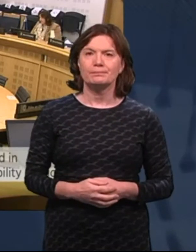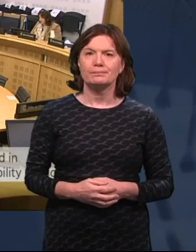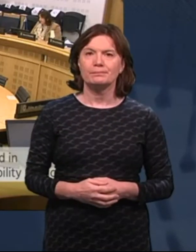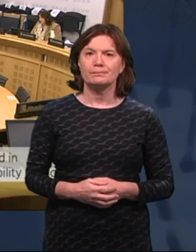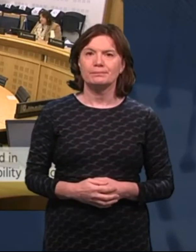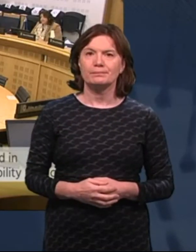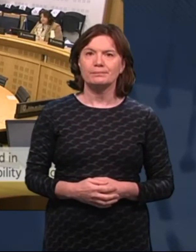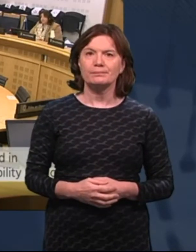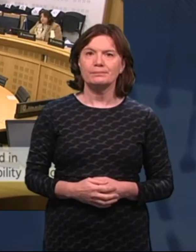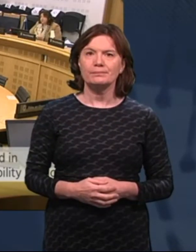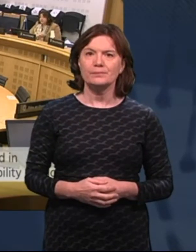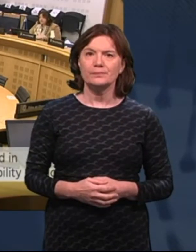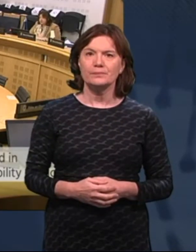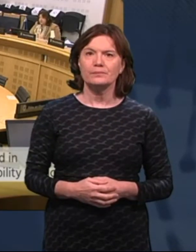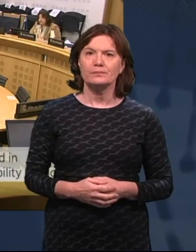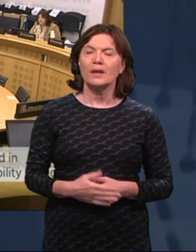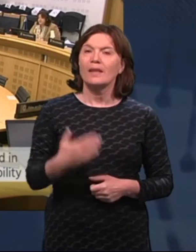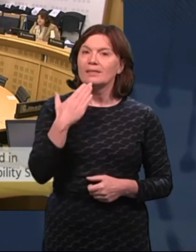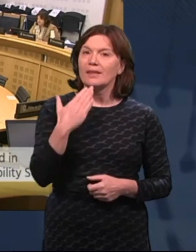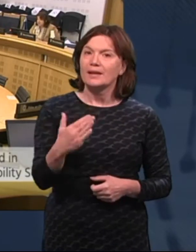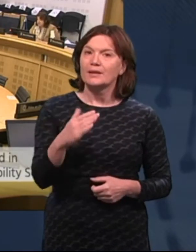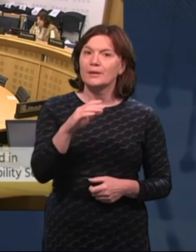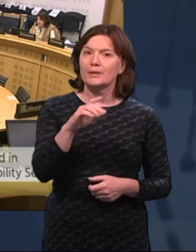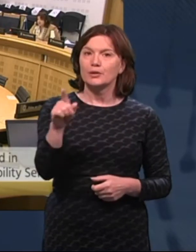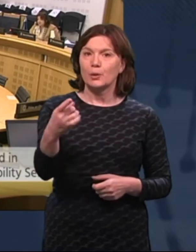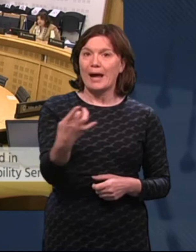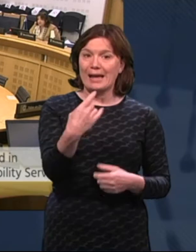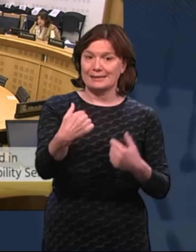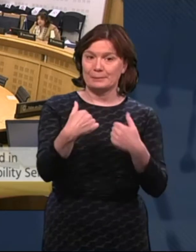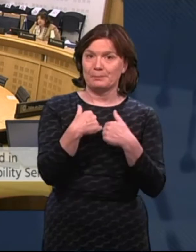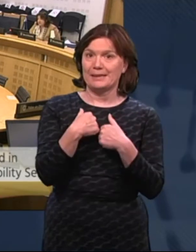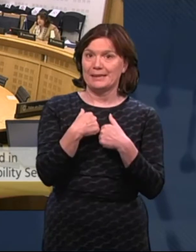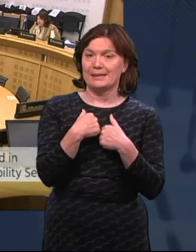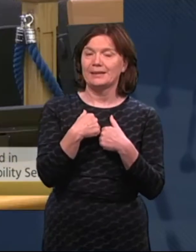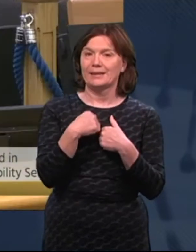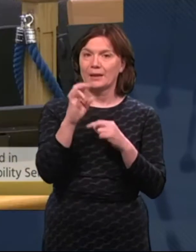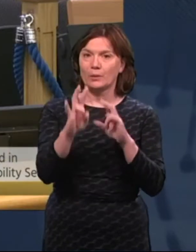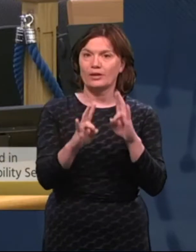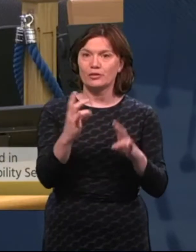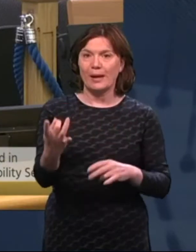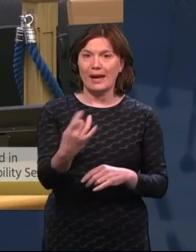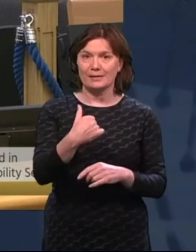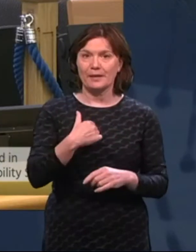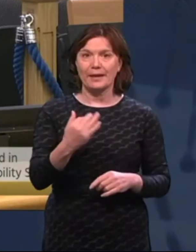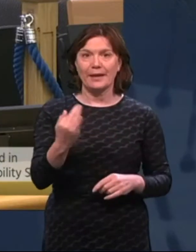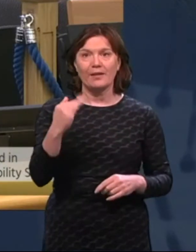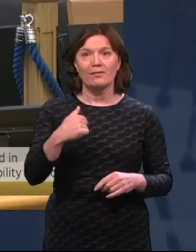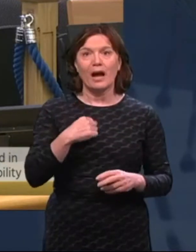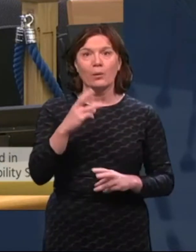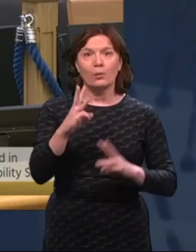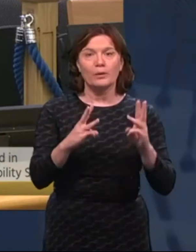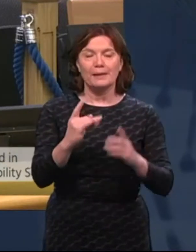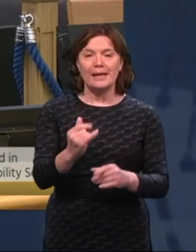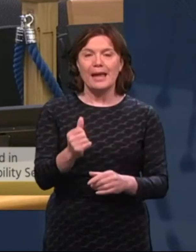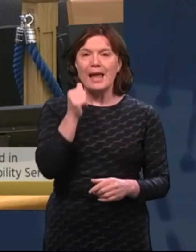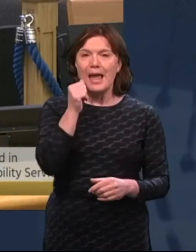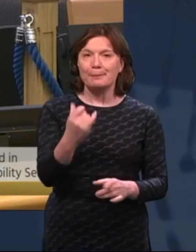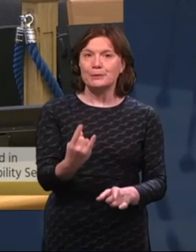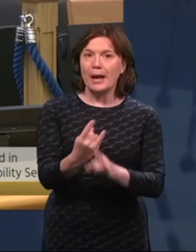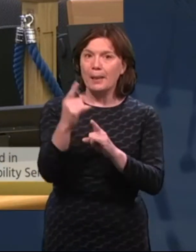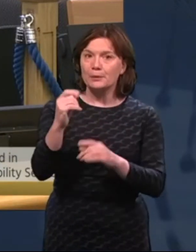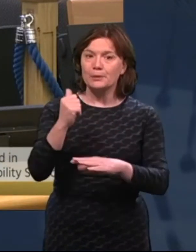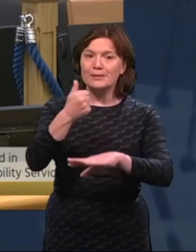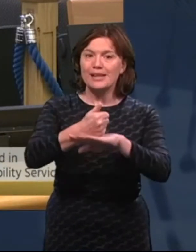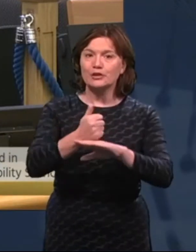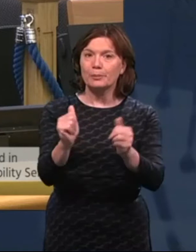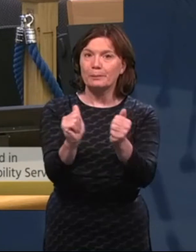Thank you Deputy for your question and you asked me a direct question there. You asked me if I would be able to help you set up